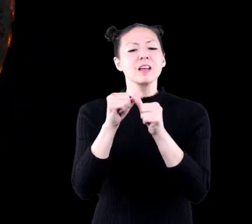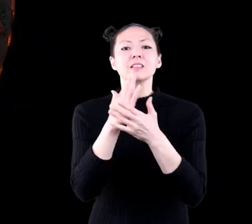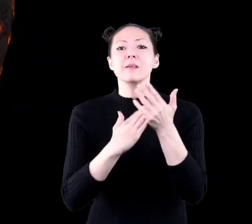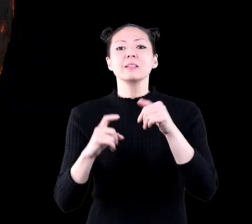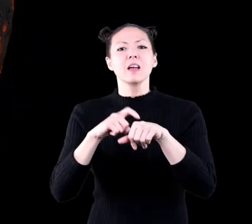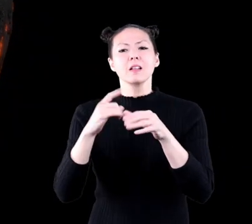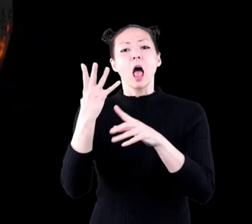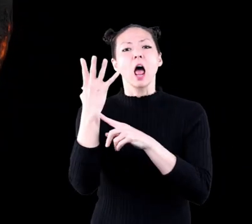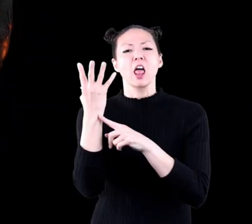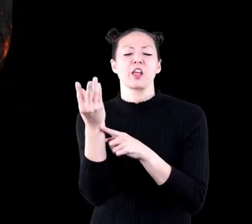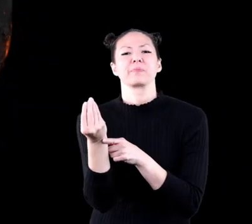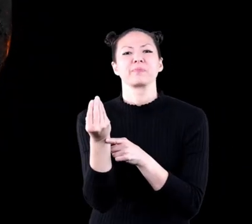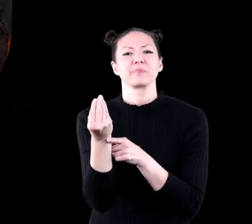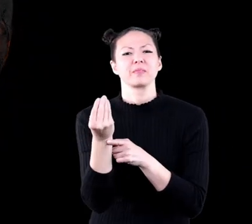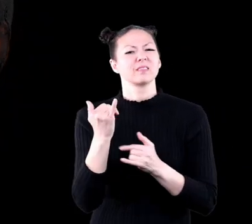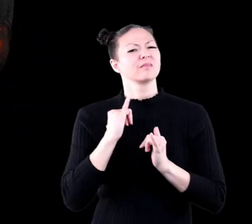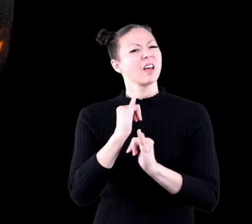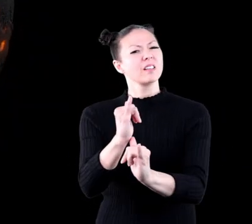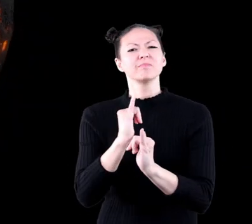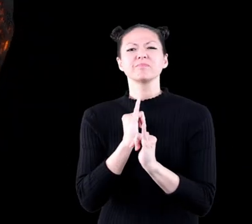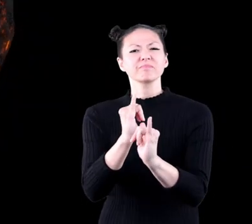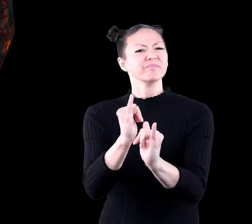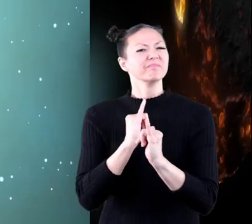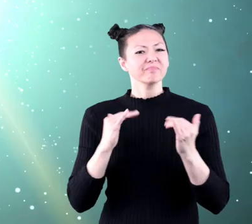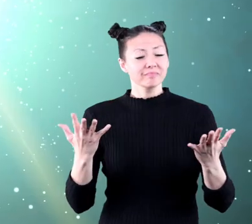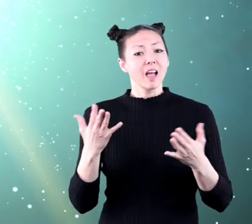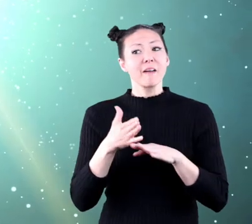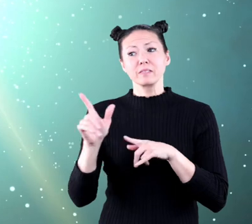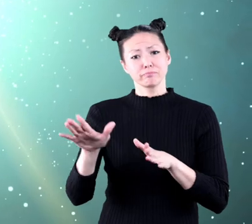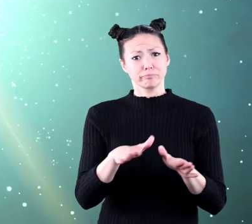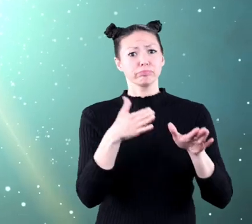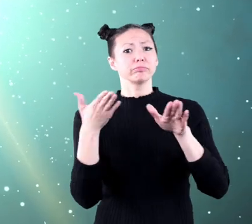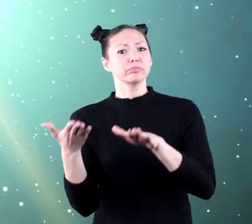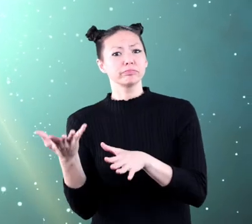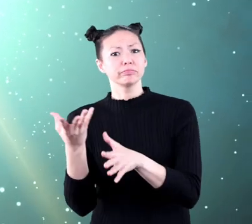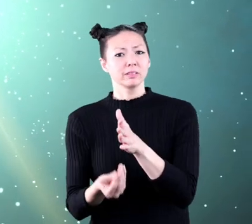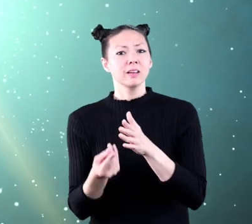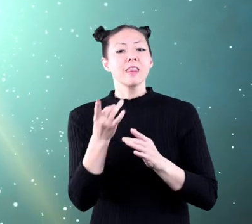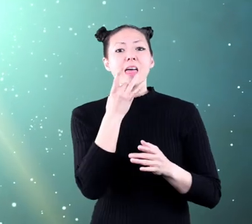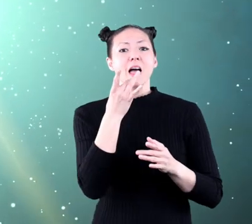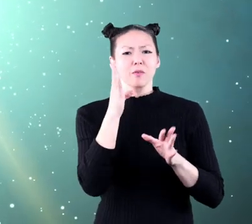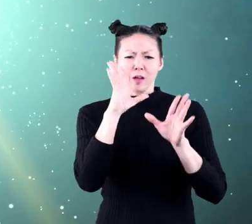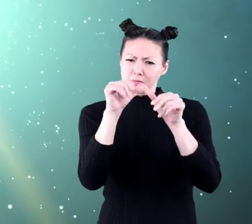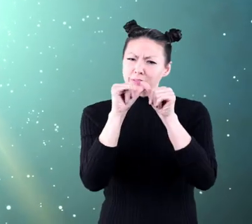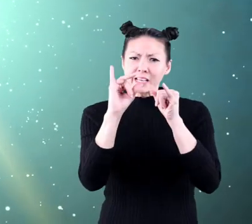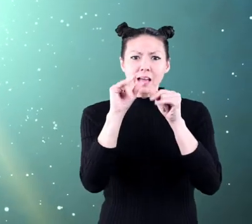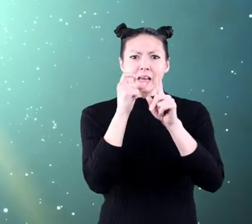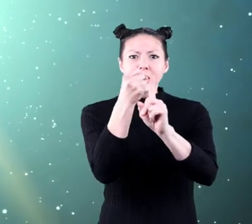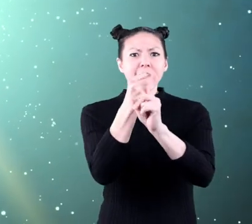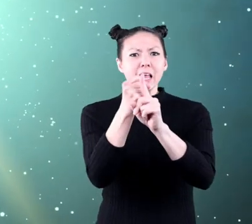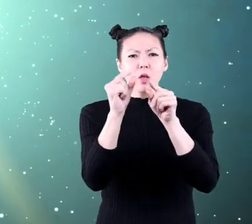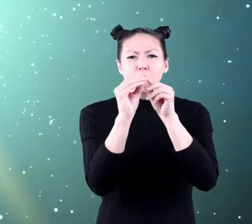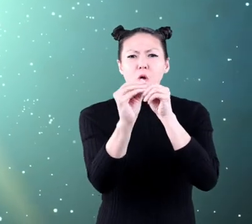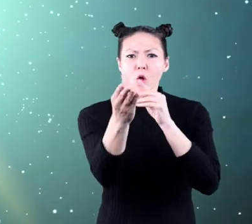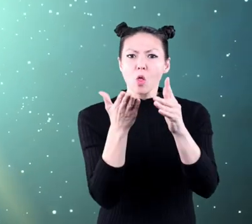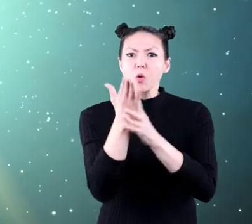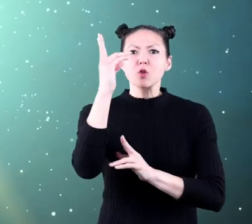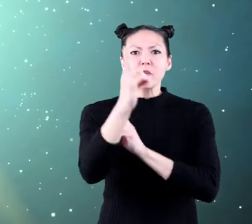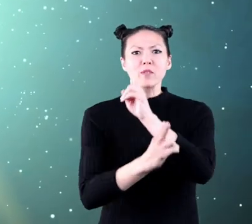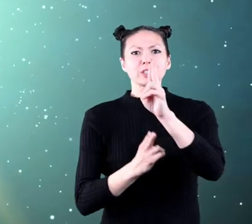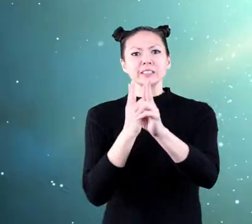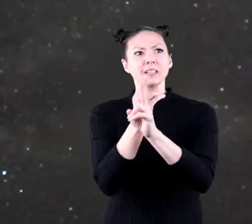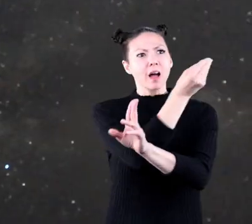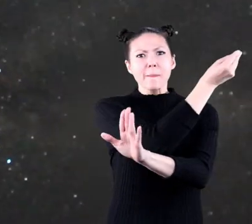time, they die, just like us. After they die, their light continues to travel throughout the universe.